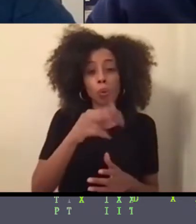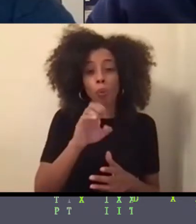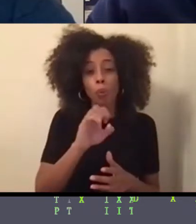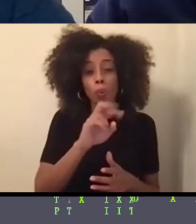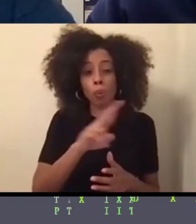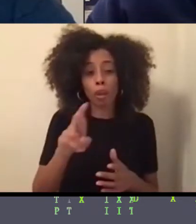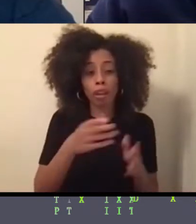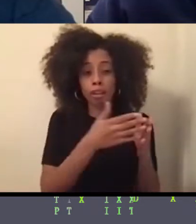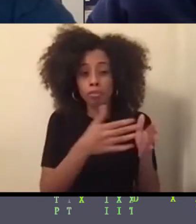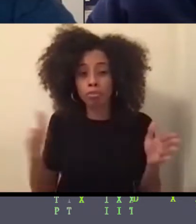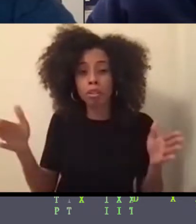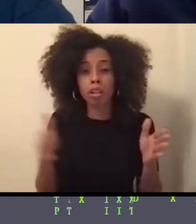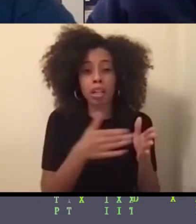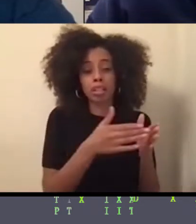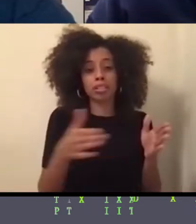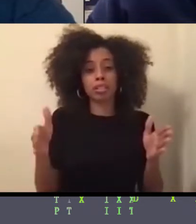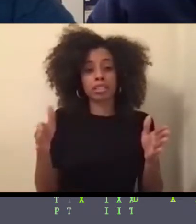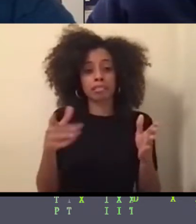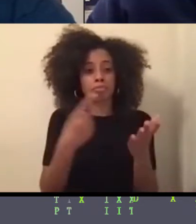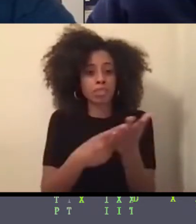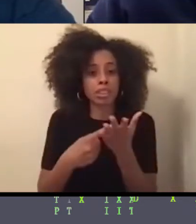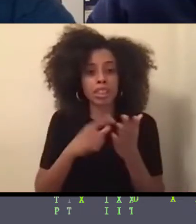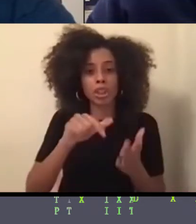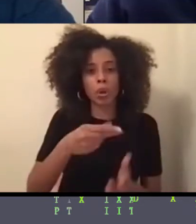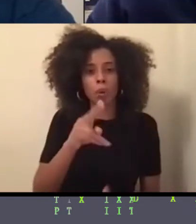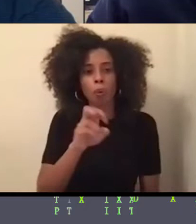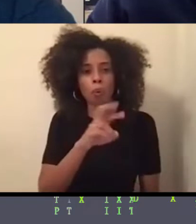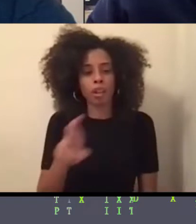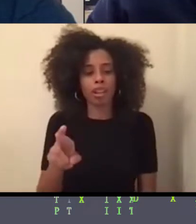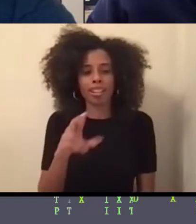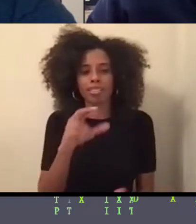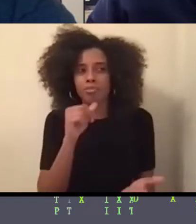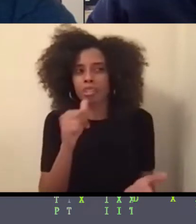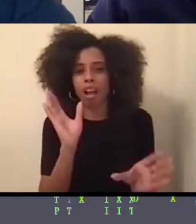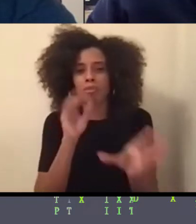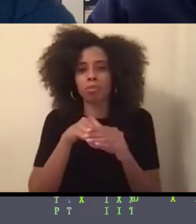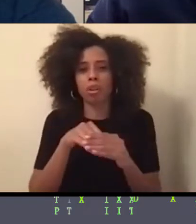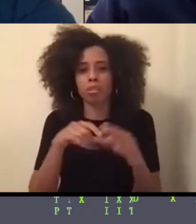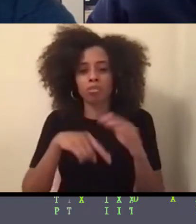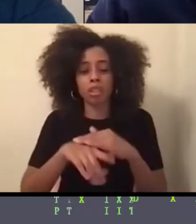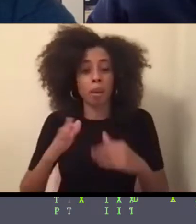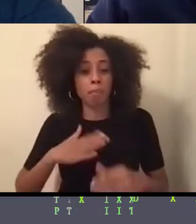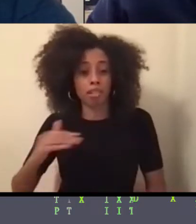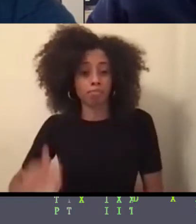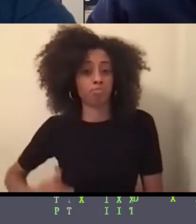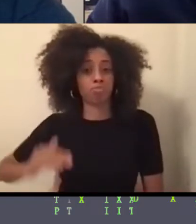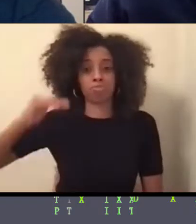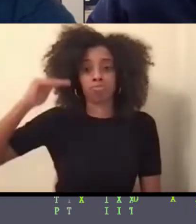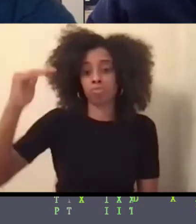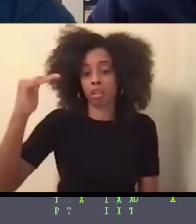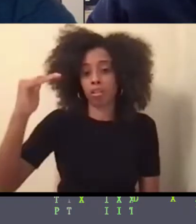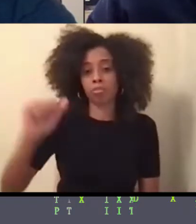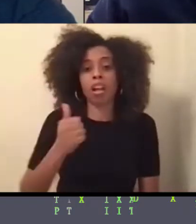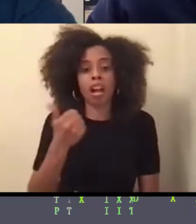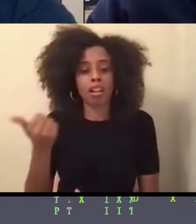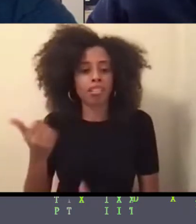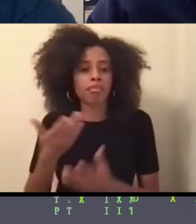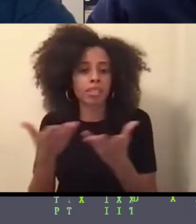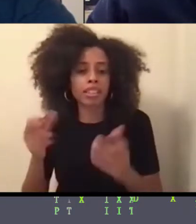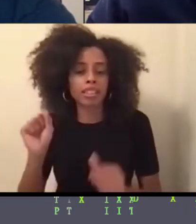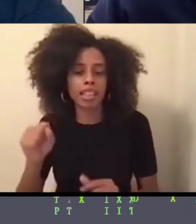of, like, you know, the rhetoric within my upbringing. Other things were, but not that specific thing. And so I was looking for